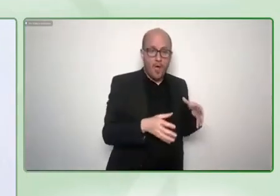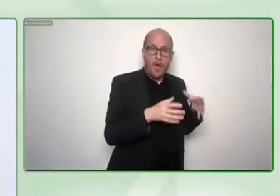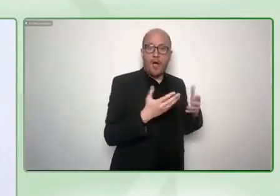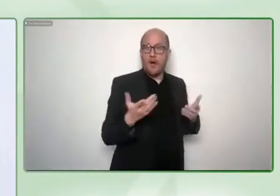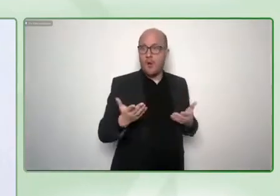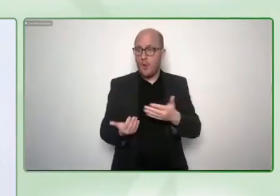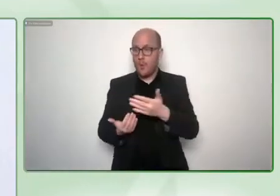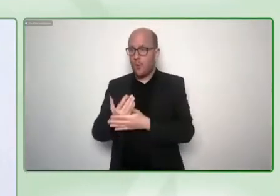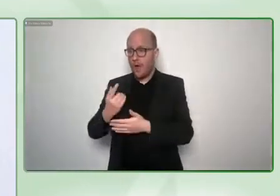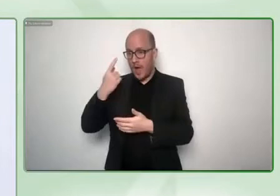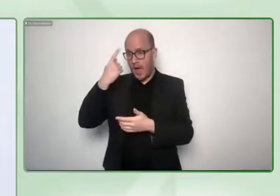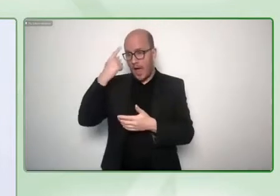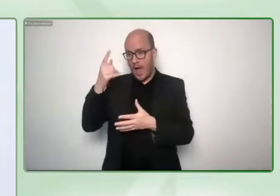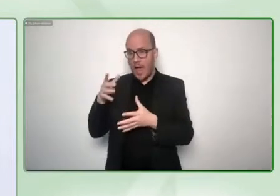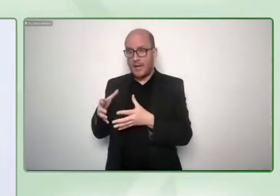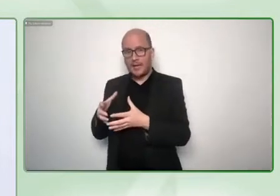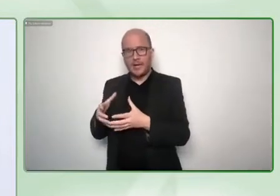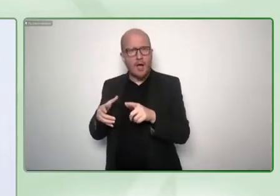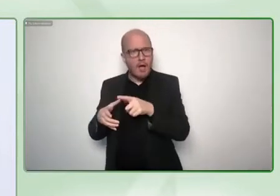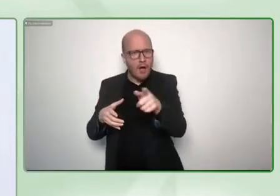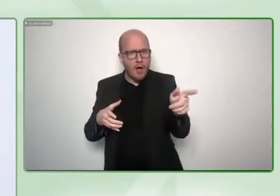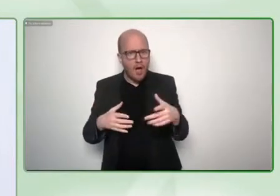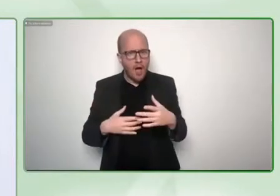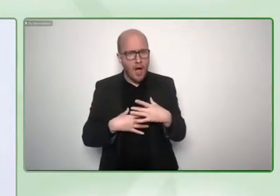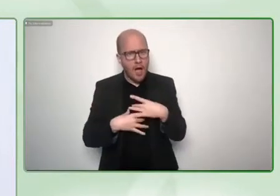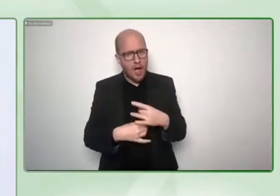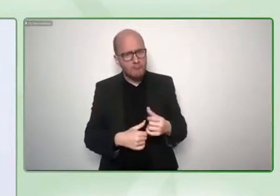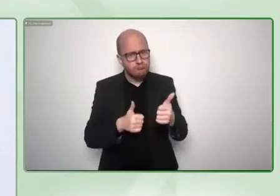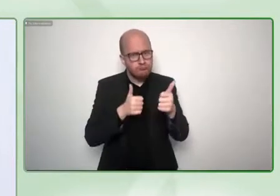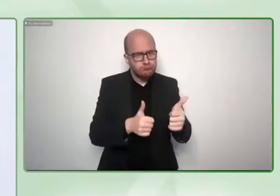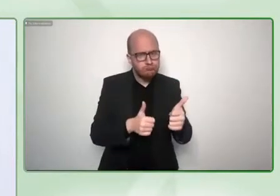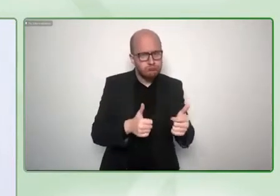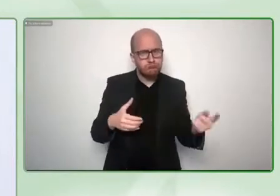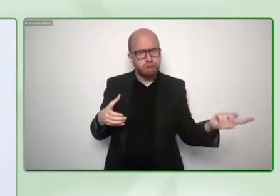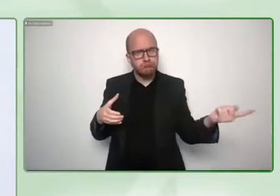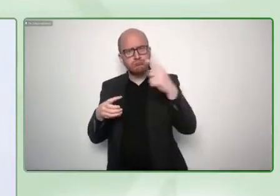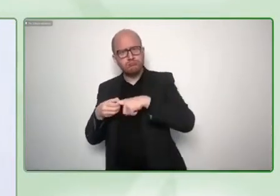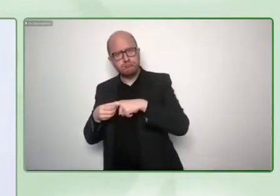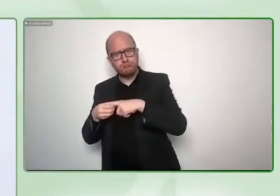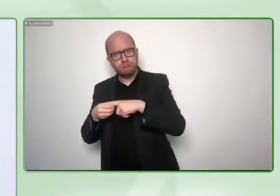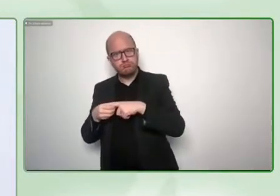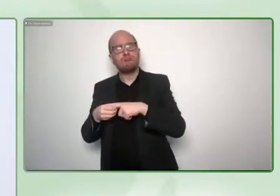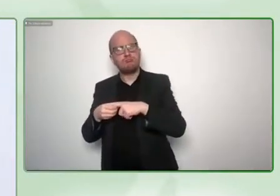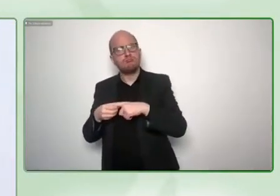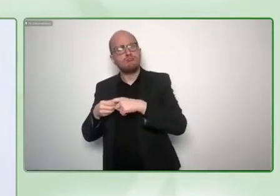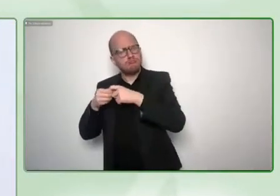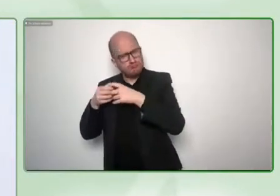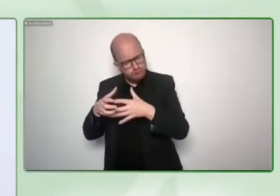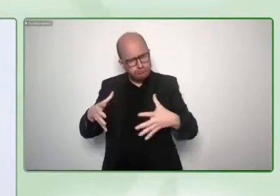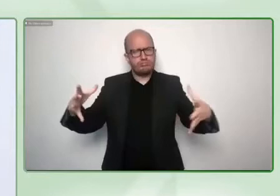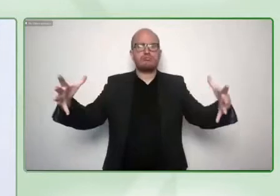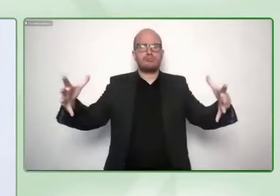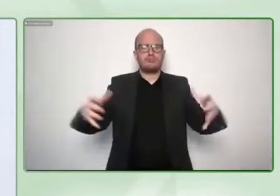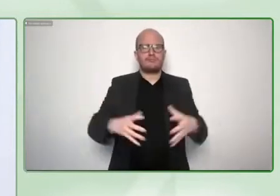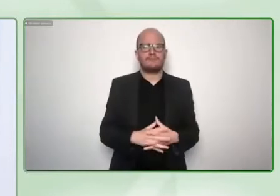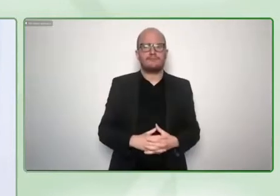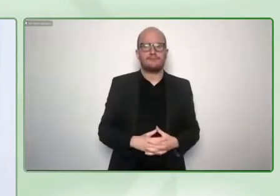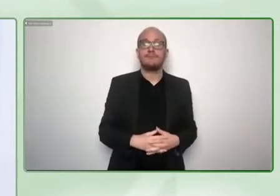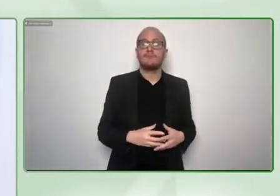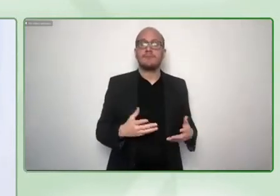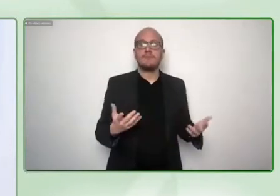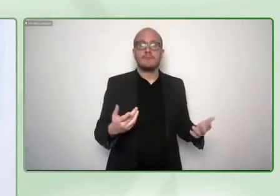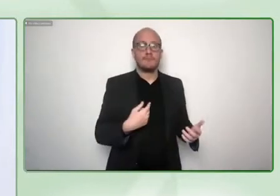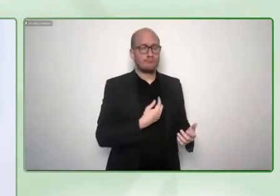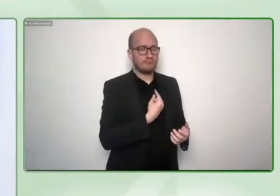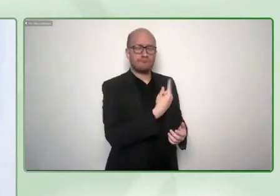to take this international, to take this abroad. And here with me today is an old colleague and friend